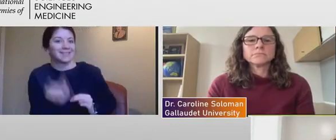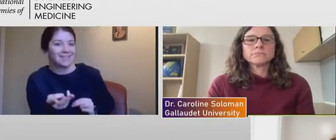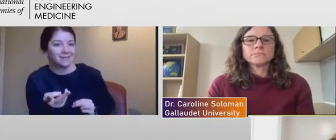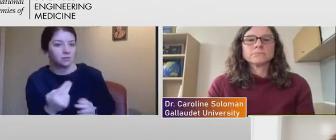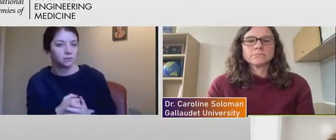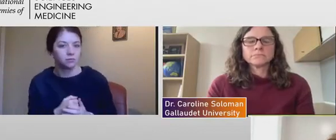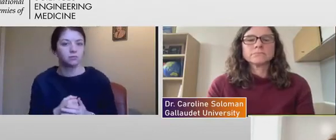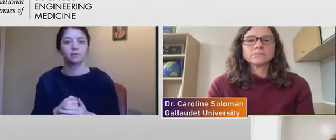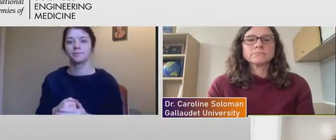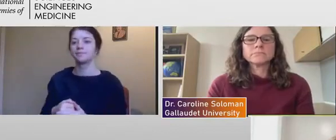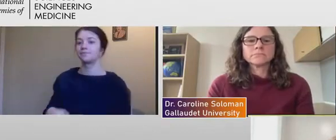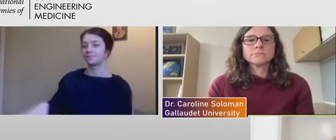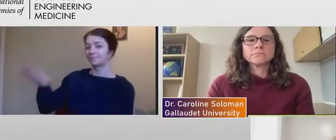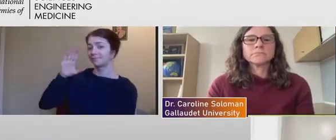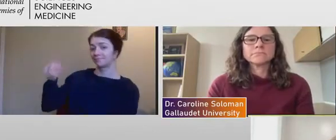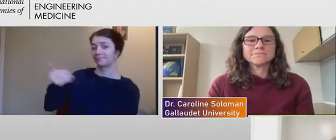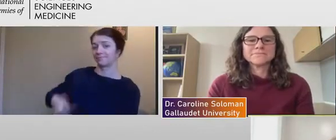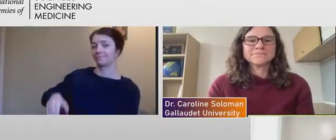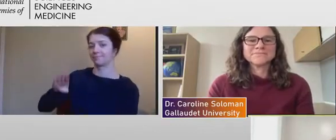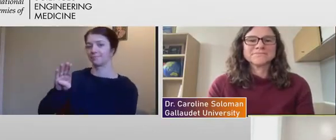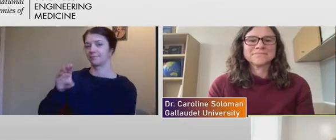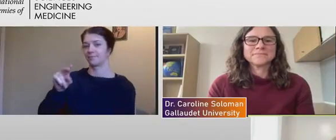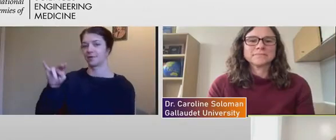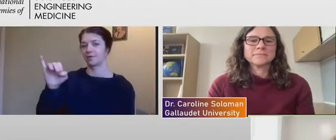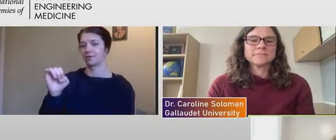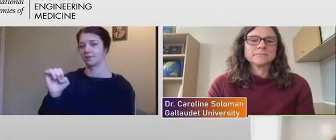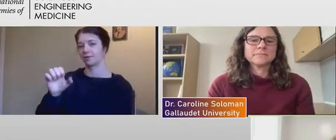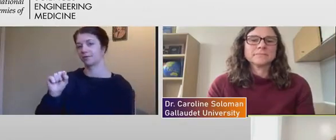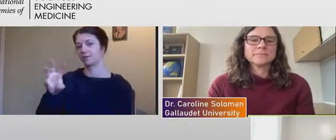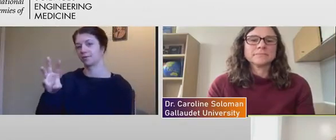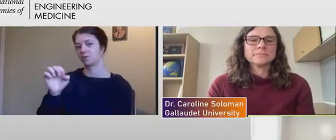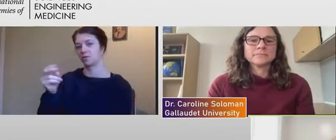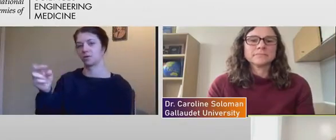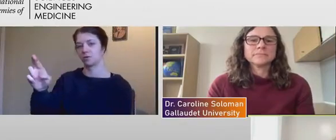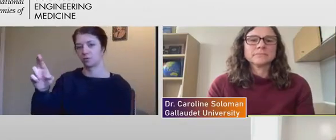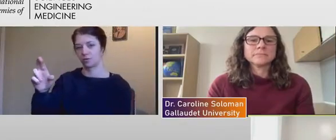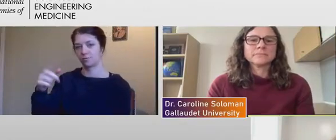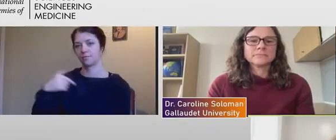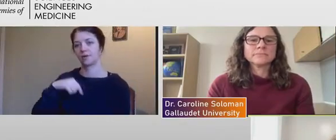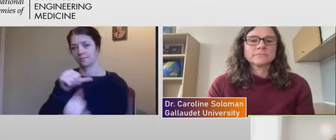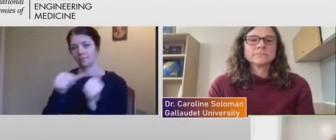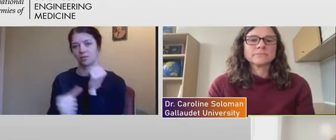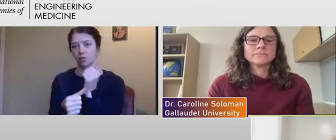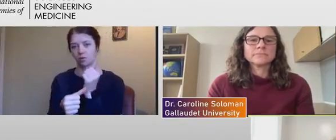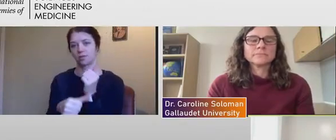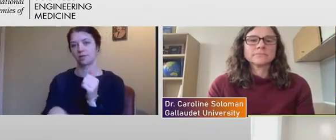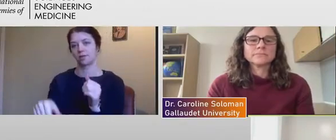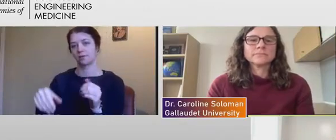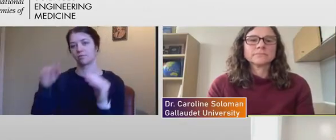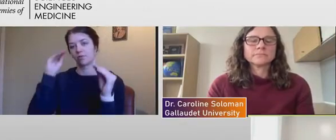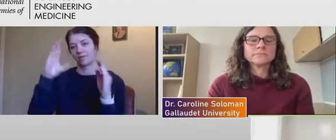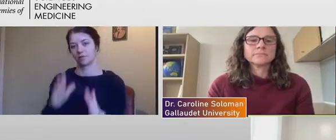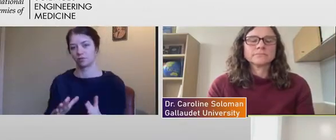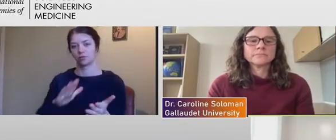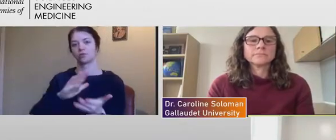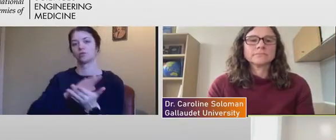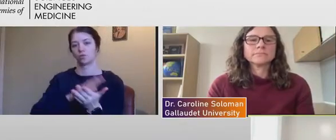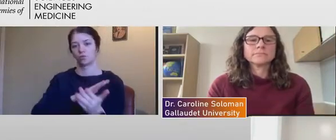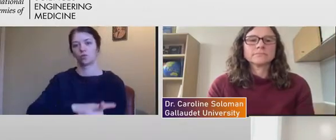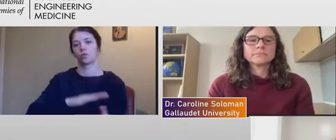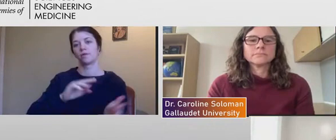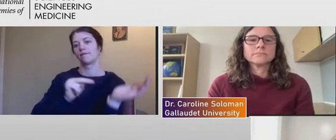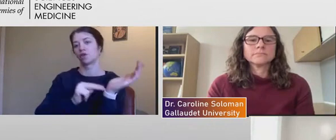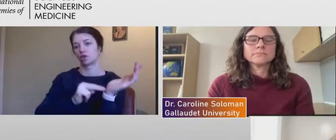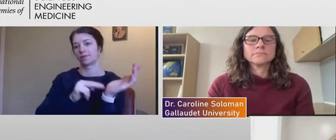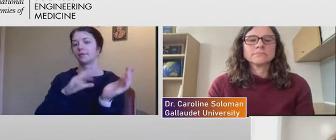I'm Bonnie Sweenor. I am an associate professor actually at the School of Nursing now, as well as the School of Medicine and Public Health